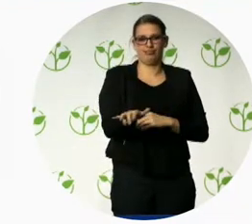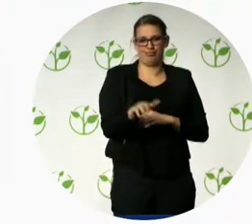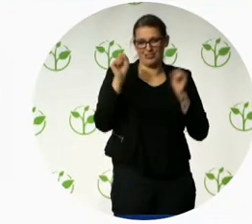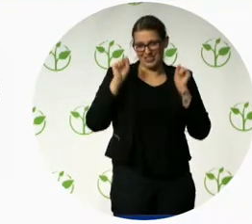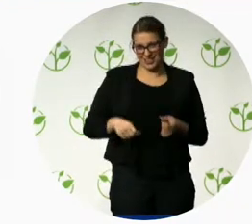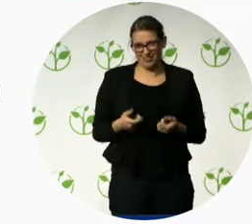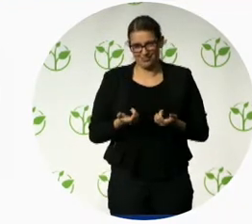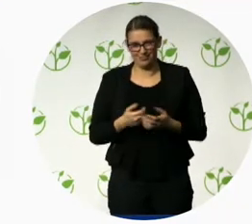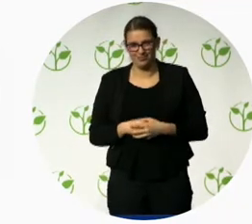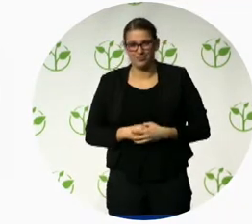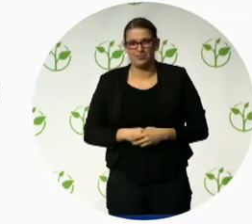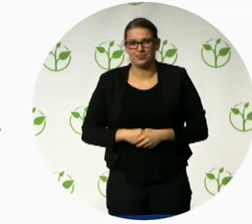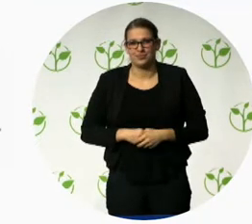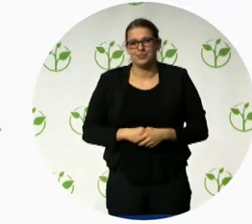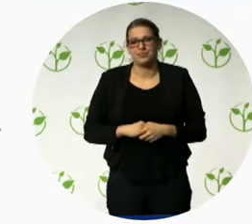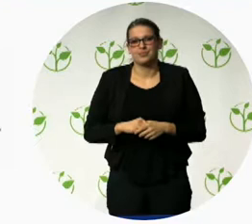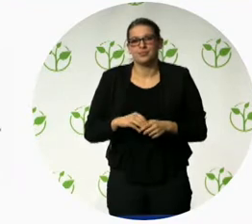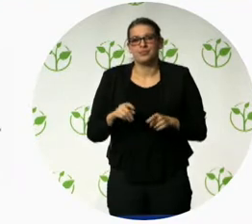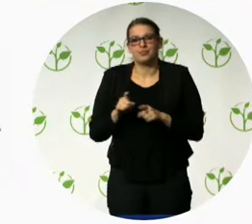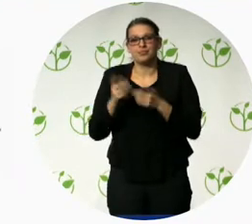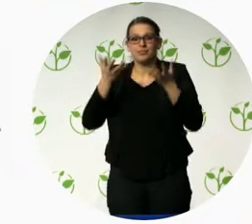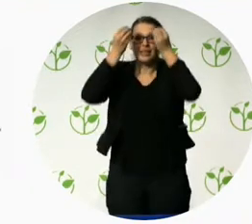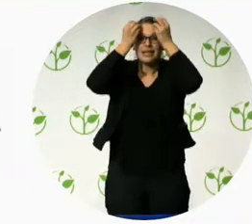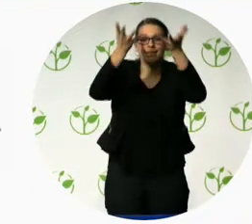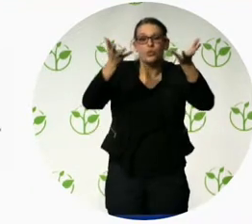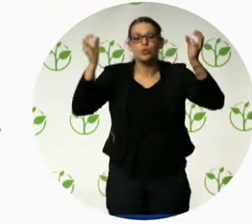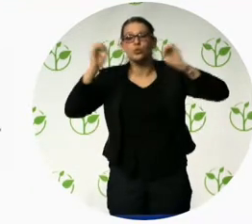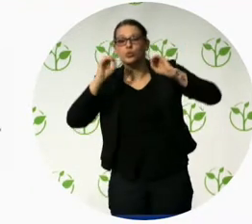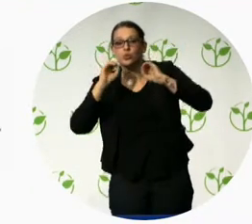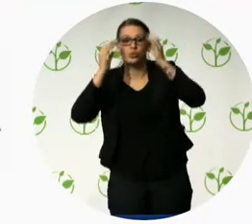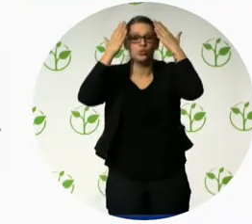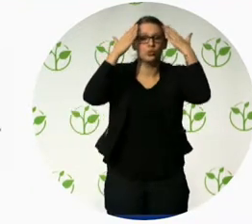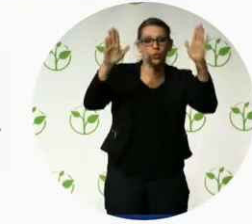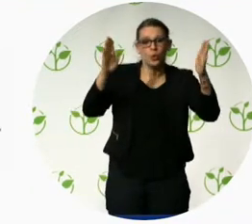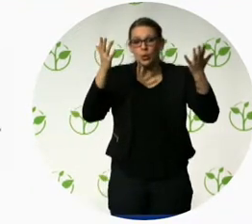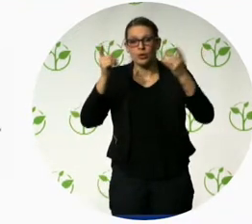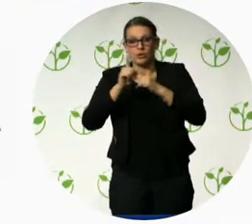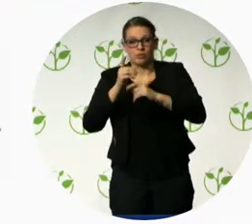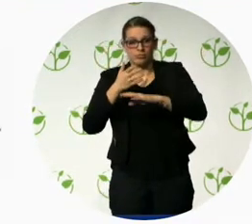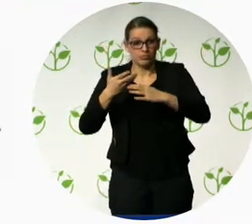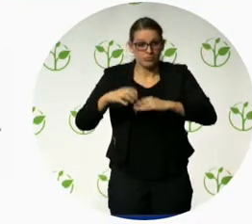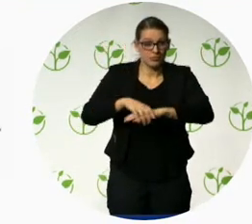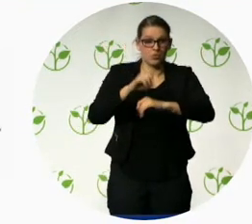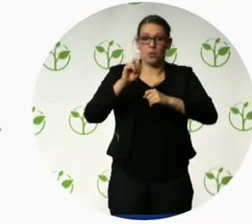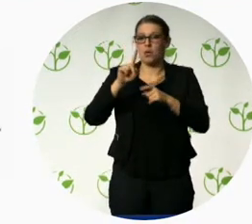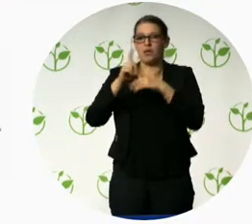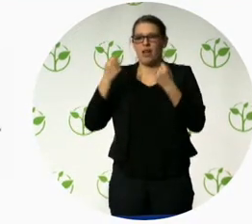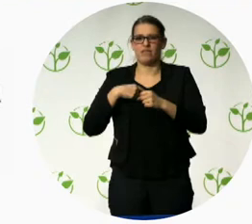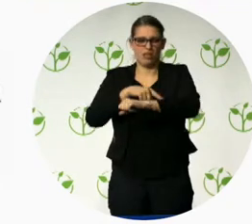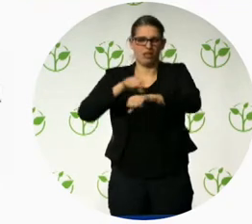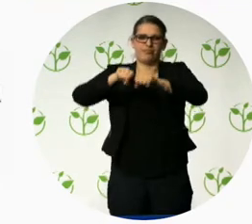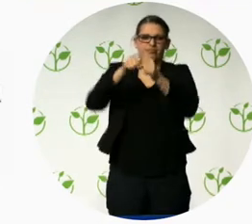Of course, that child who then breaks his arm, in 20 years' time, when he's sat there on a Windows computer and he's holding his child